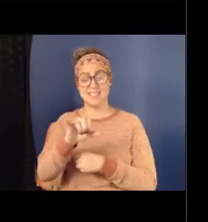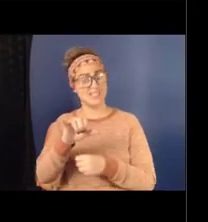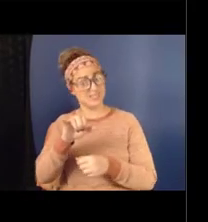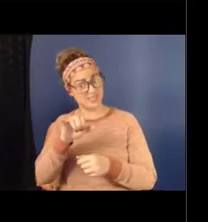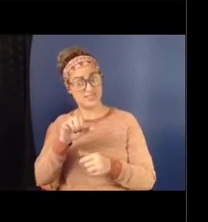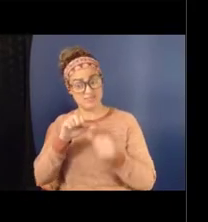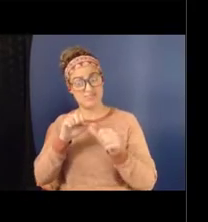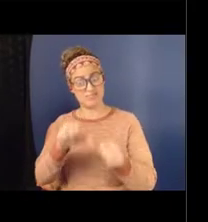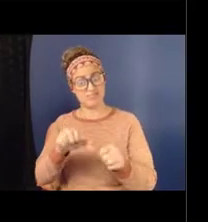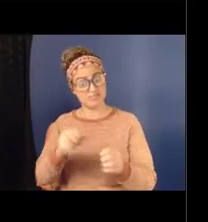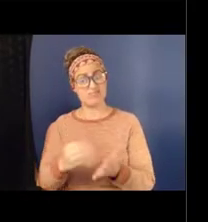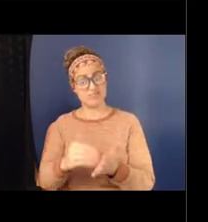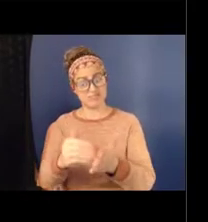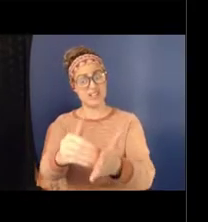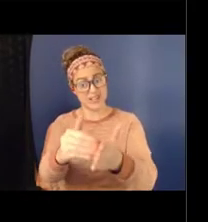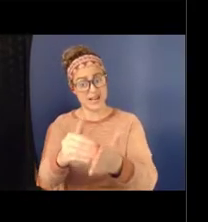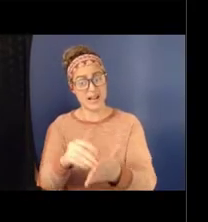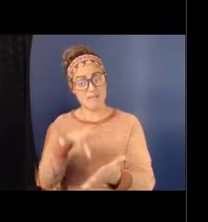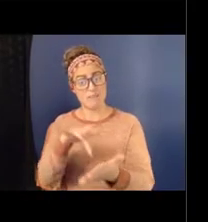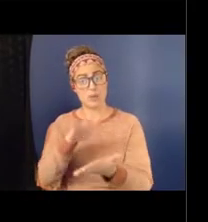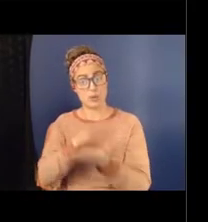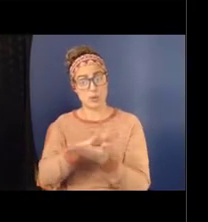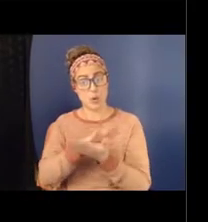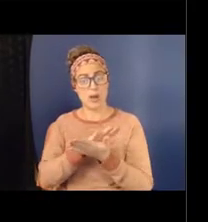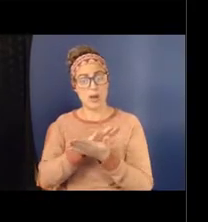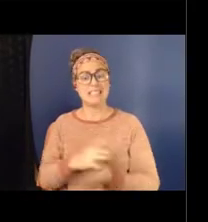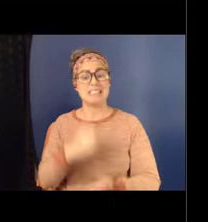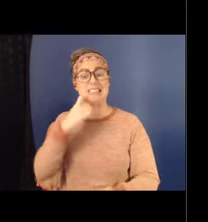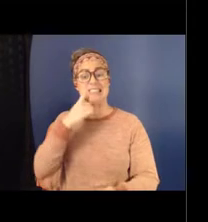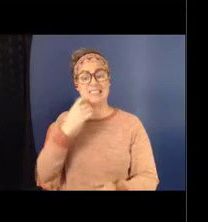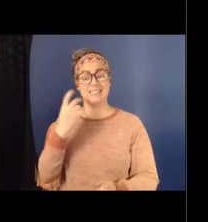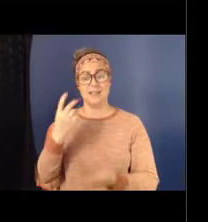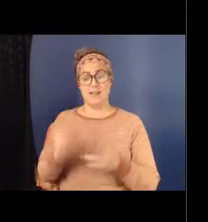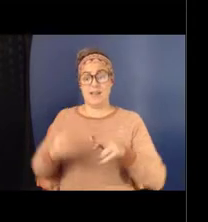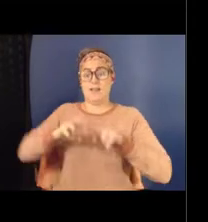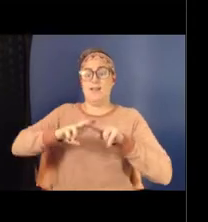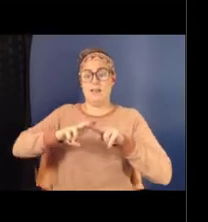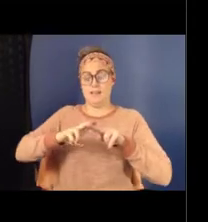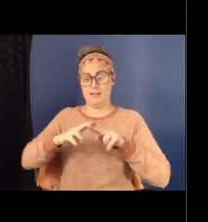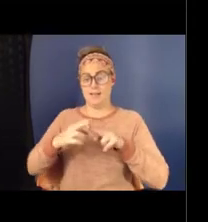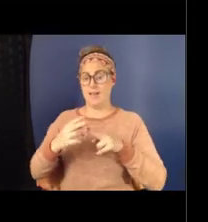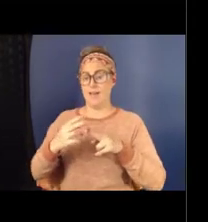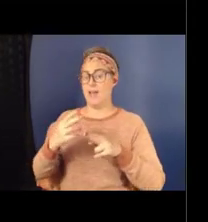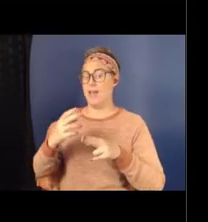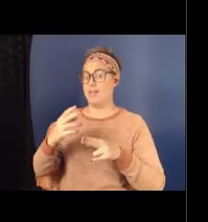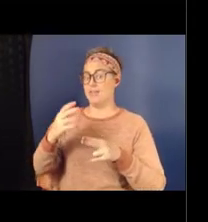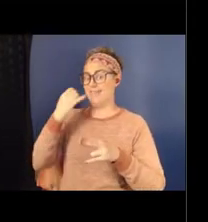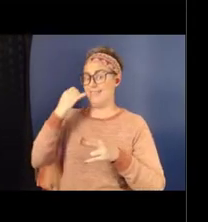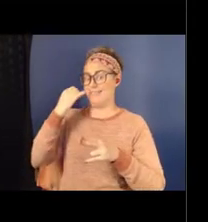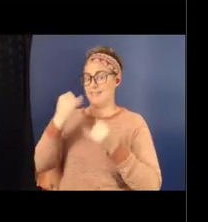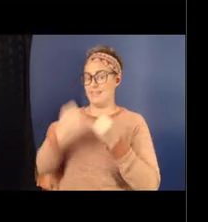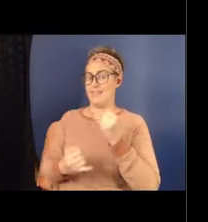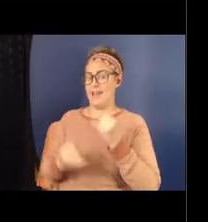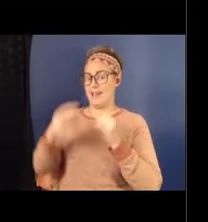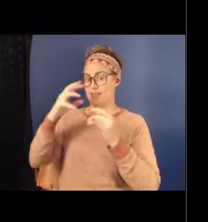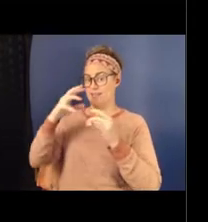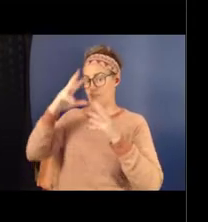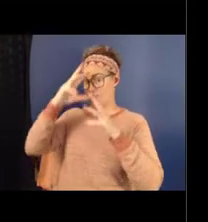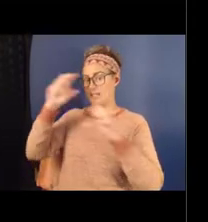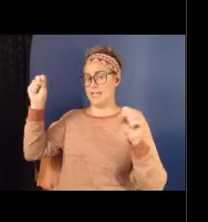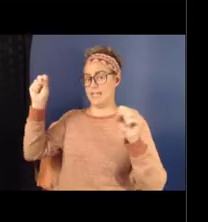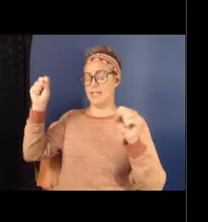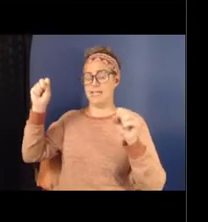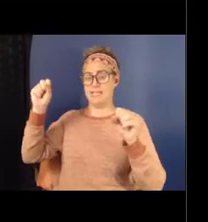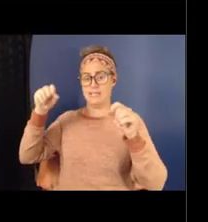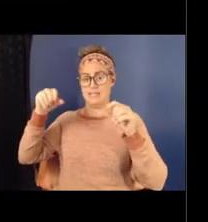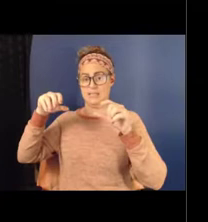an increase during the last administration in homophobic name-calling, as well as sexual harassment in our schools.